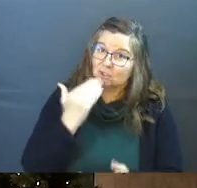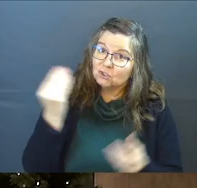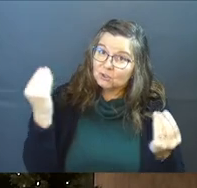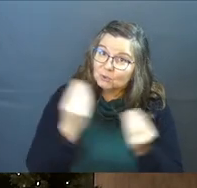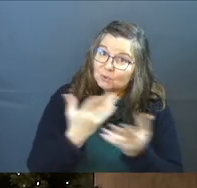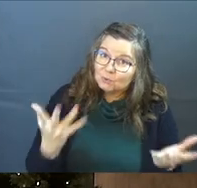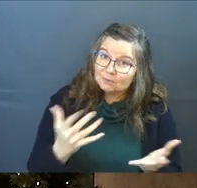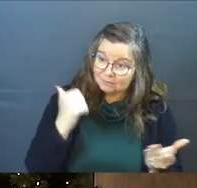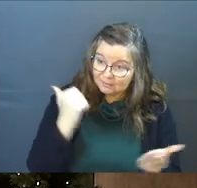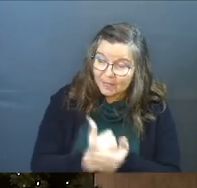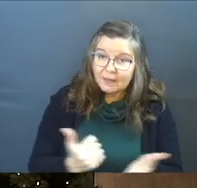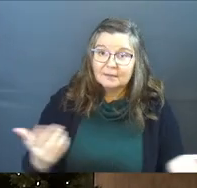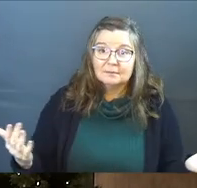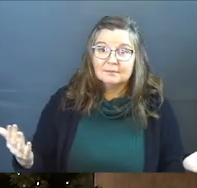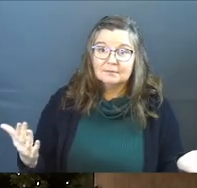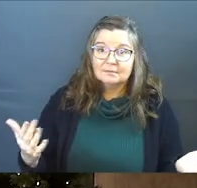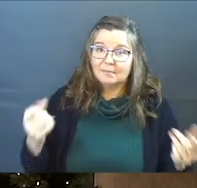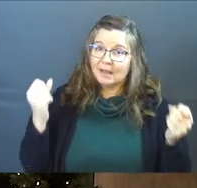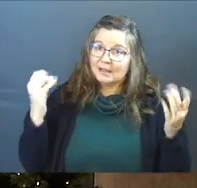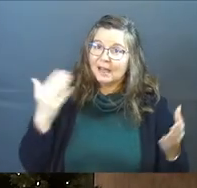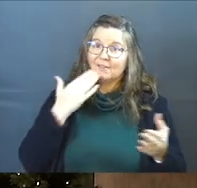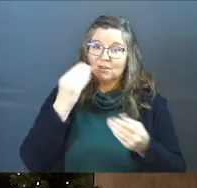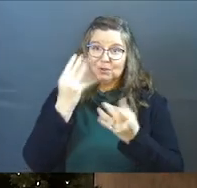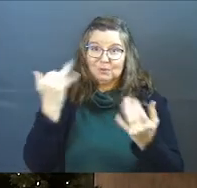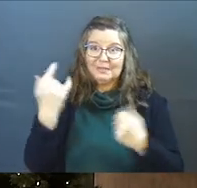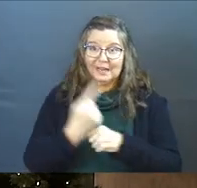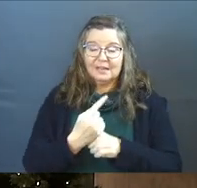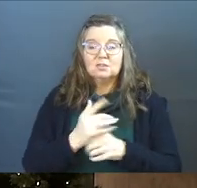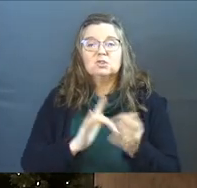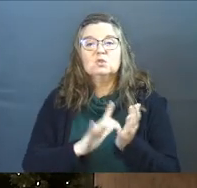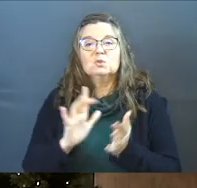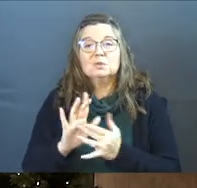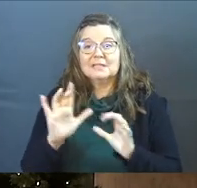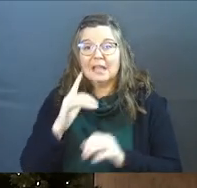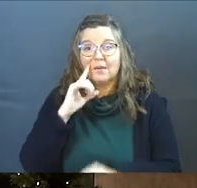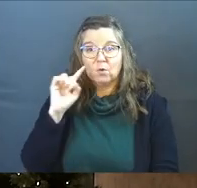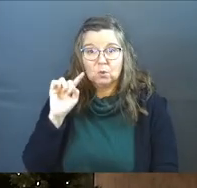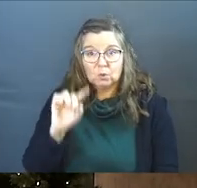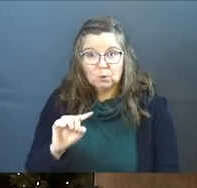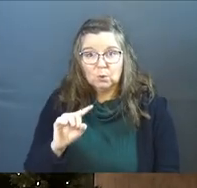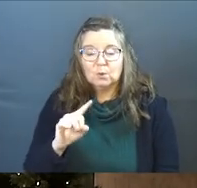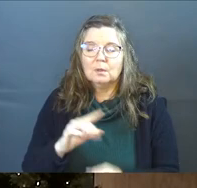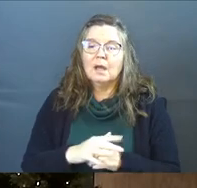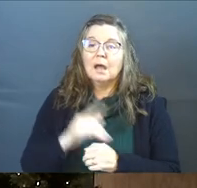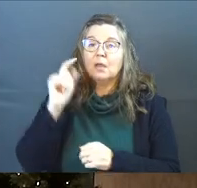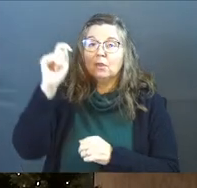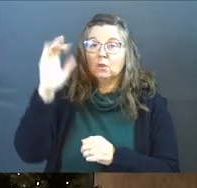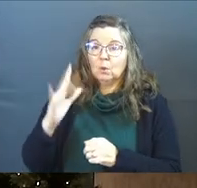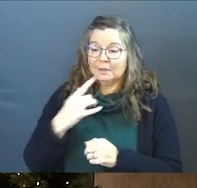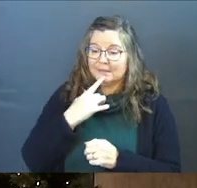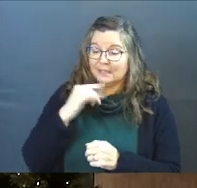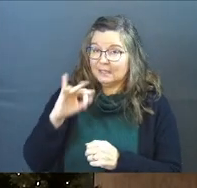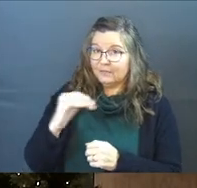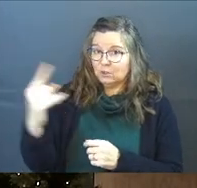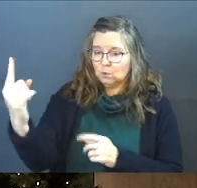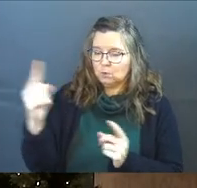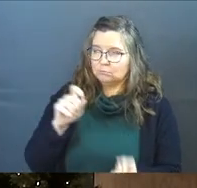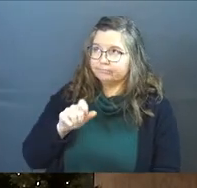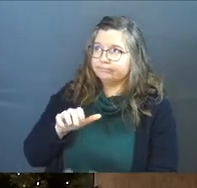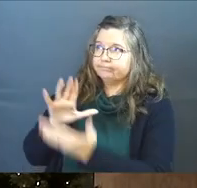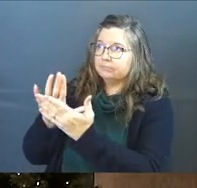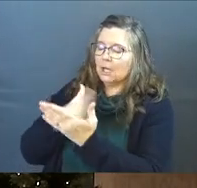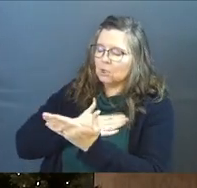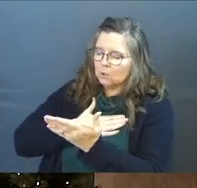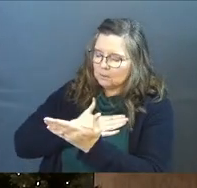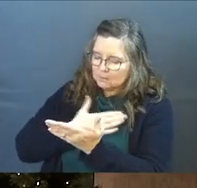good news, amen? Got a lot of good news today, okay? So Jesus did that for you, and the theologians say that if you come to Jesus